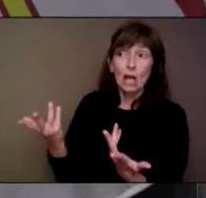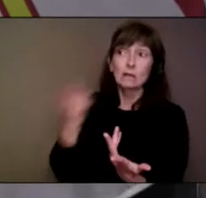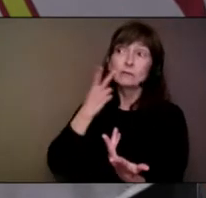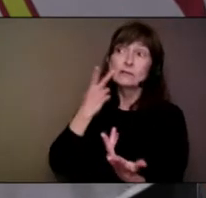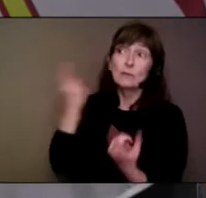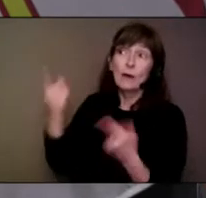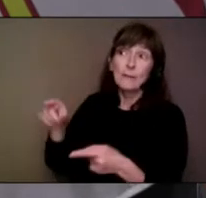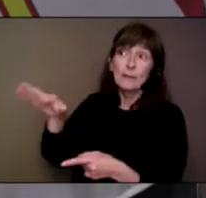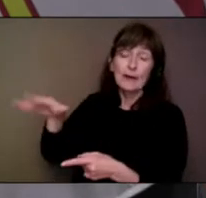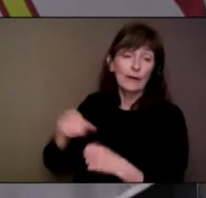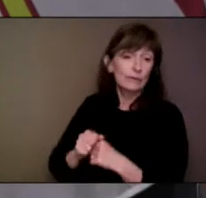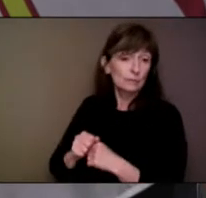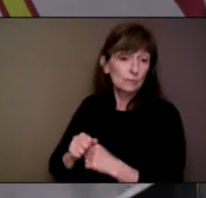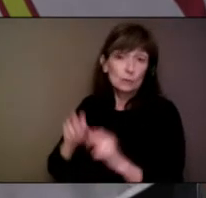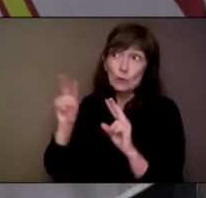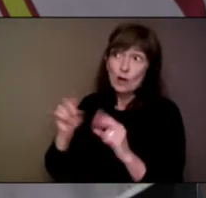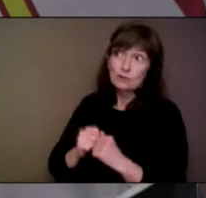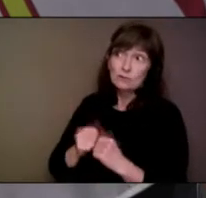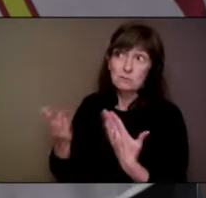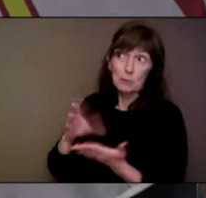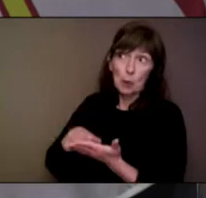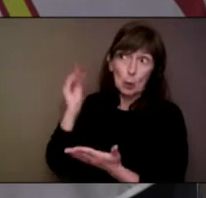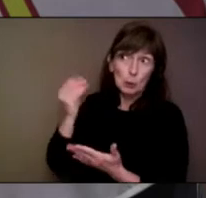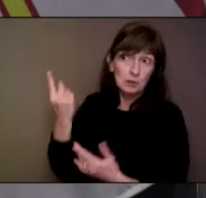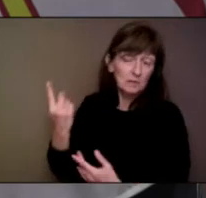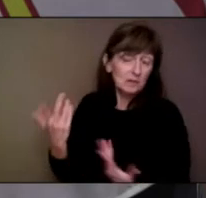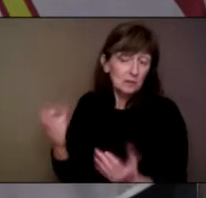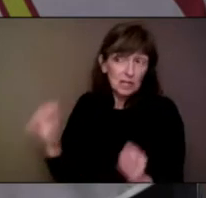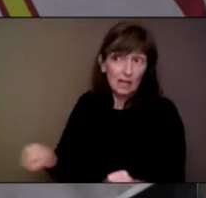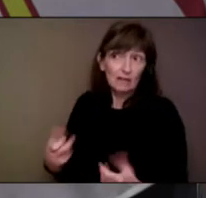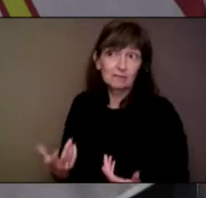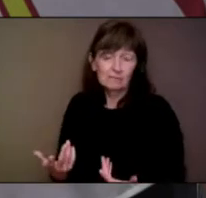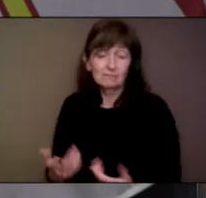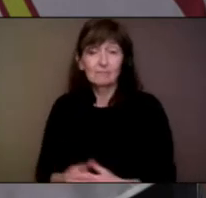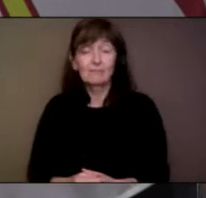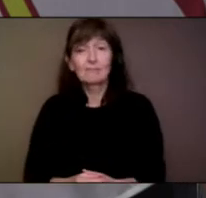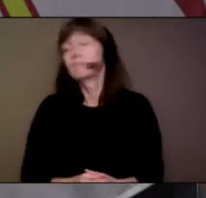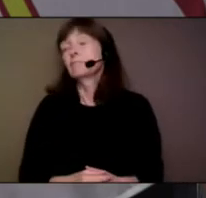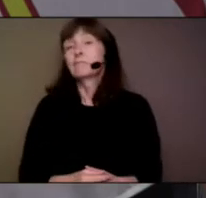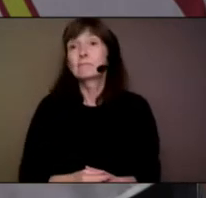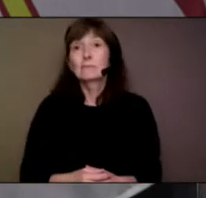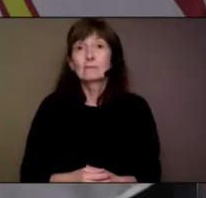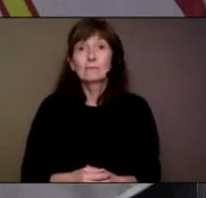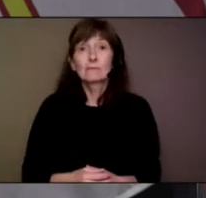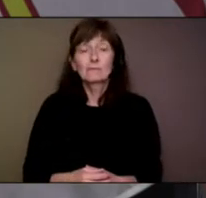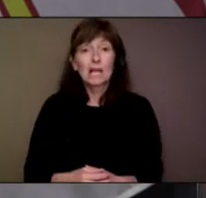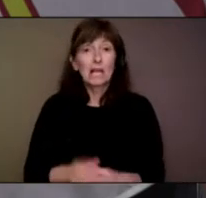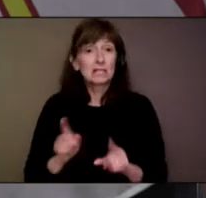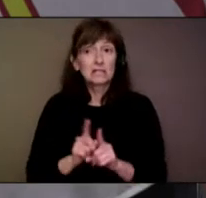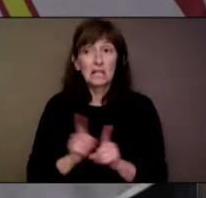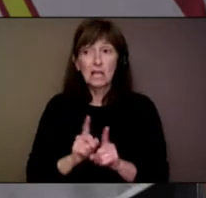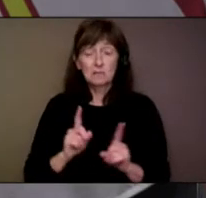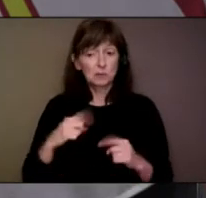go. We're keeping a close eye, and we'll respond if needed, as we have to.